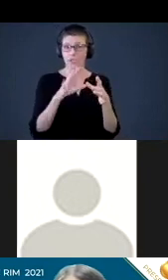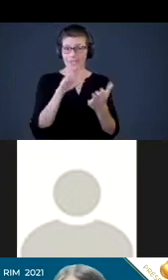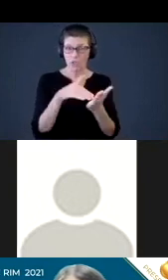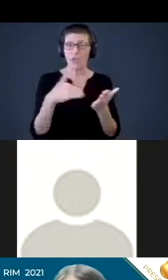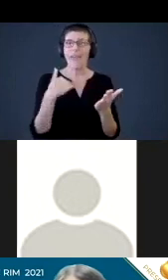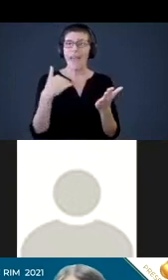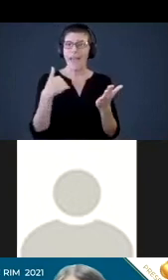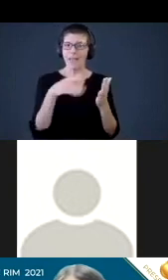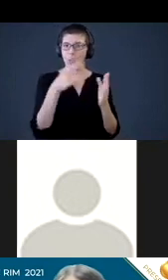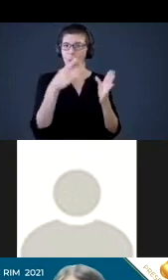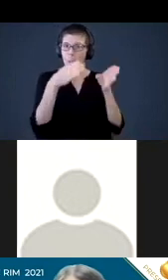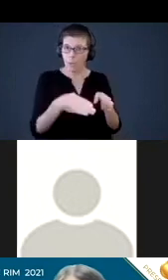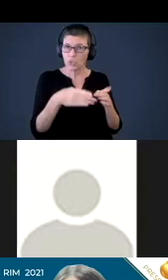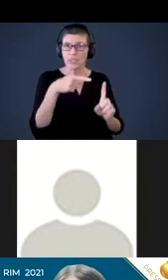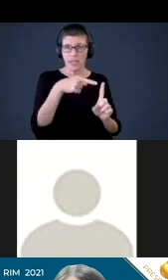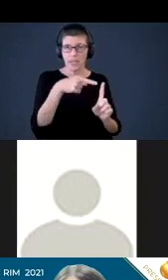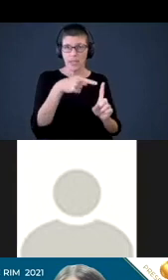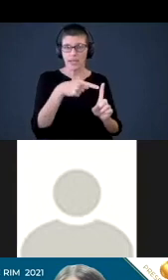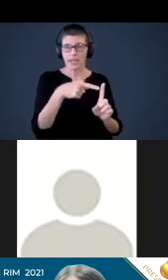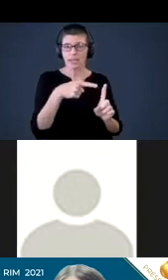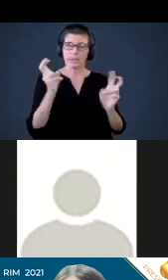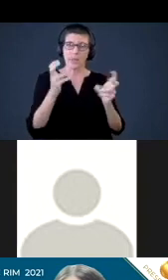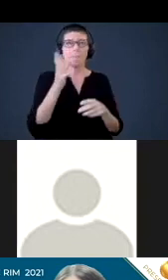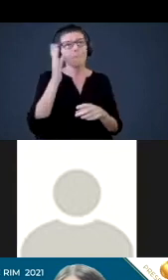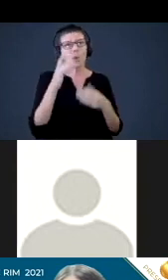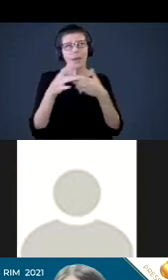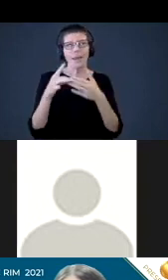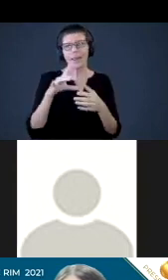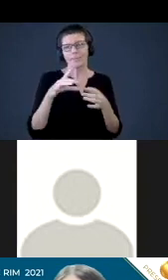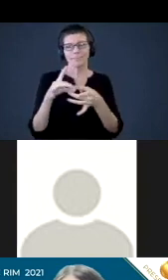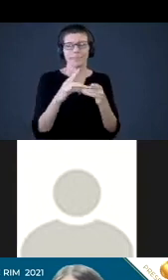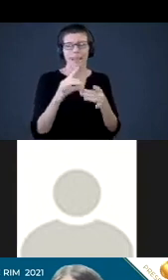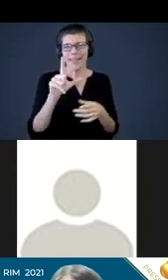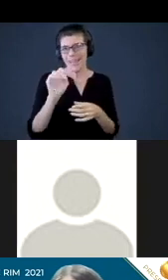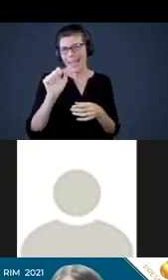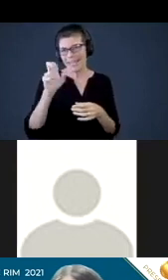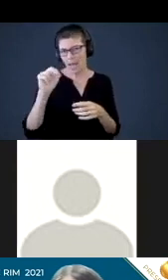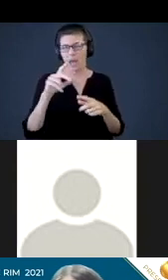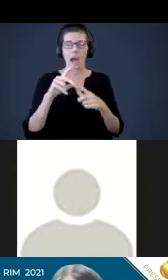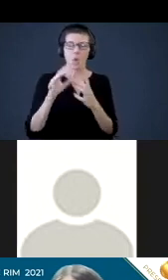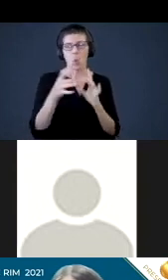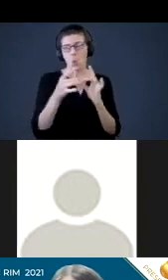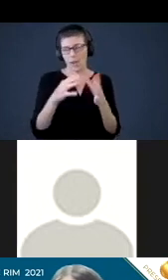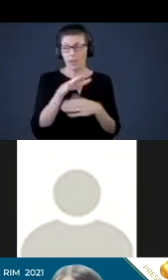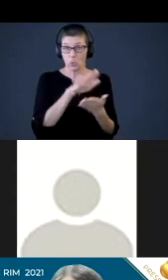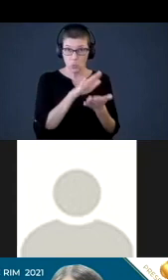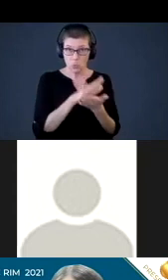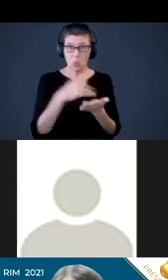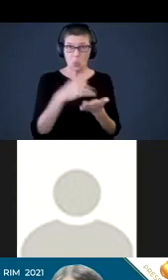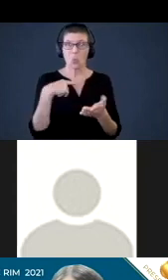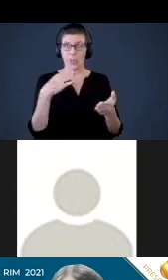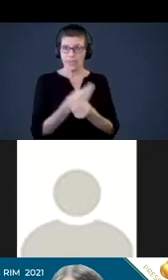dedicated person, which we call kind of a parent liaison or coordinator at schools. And so we distribute